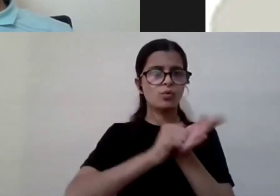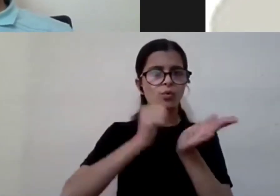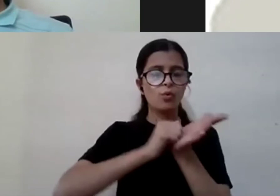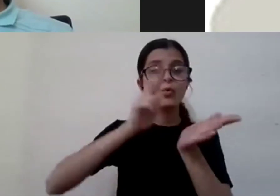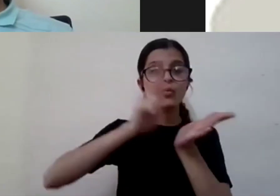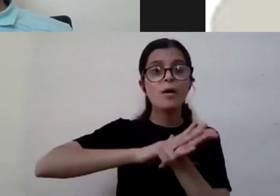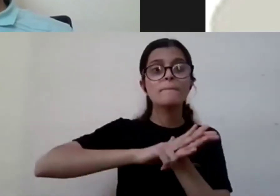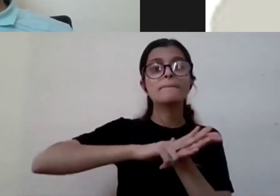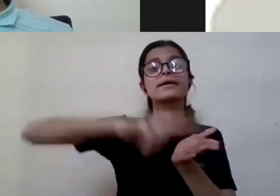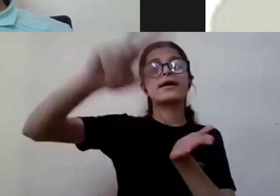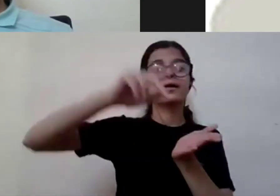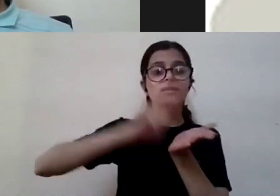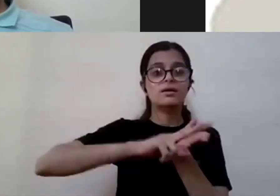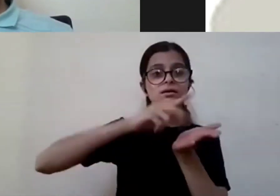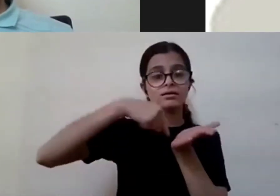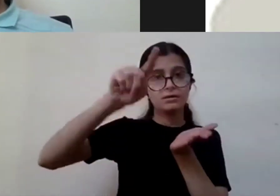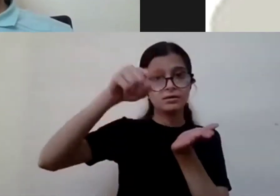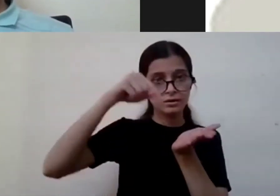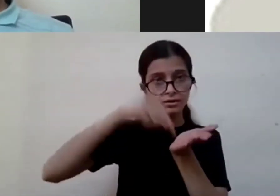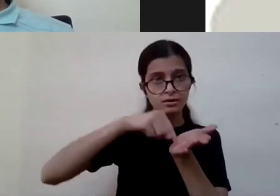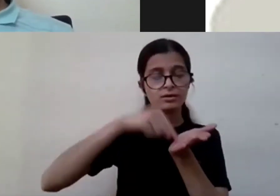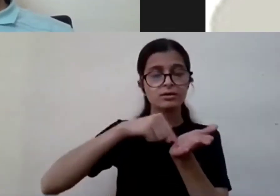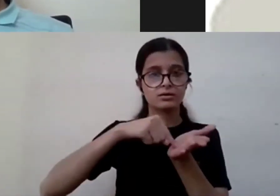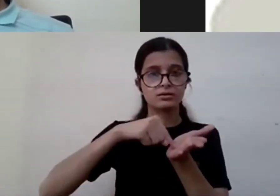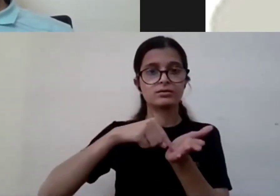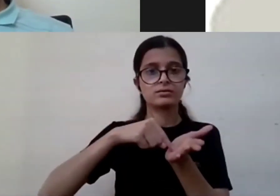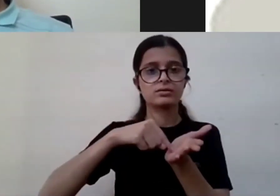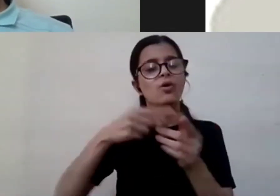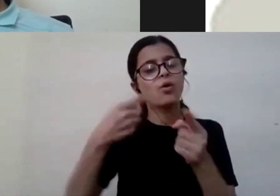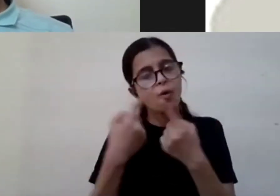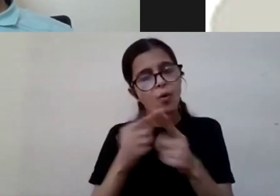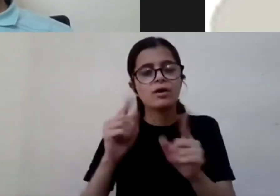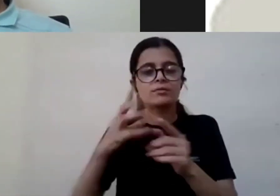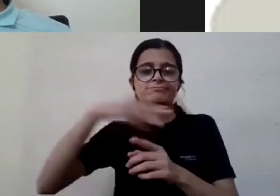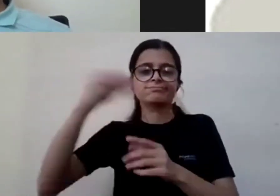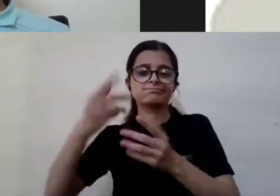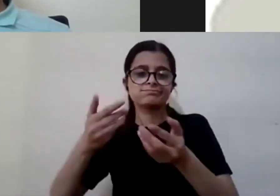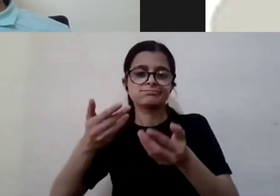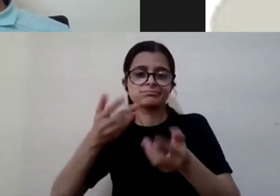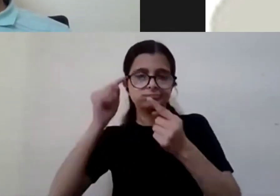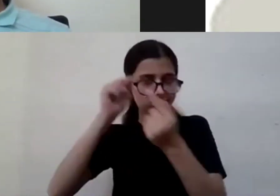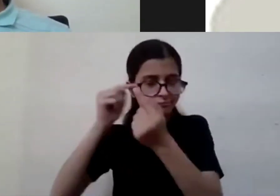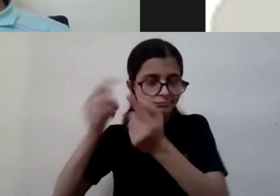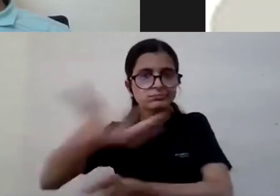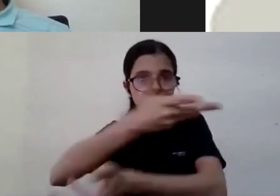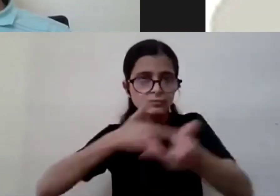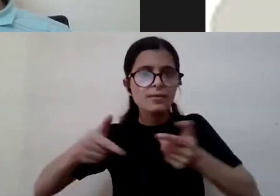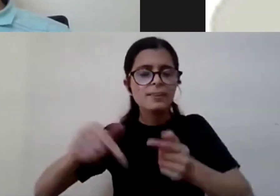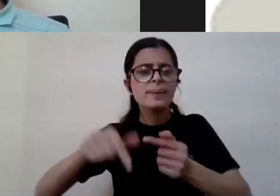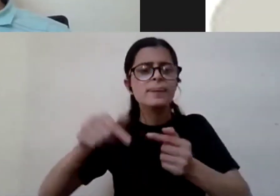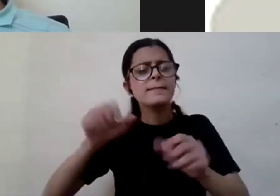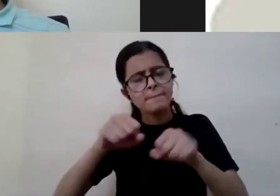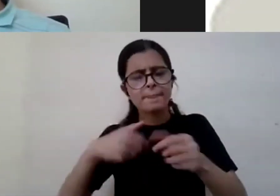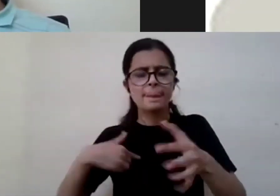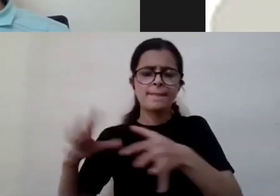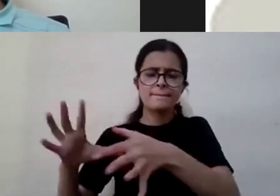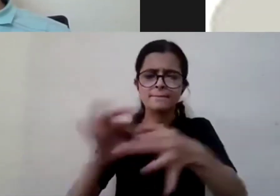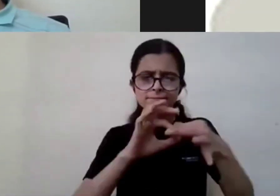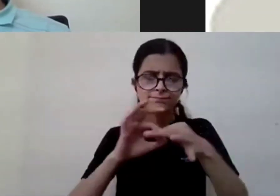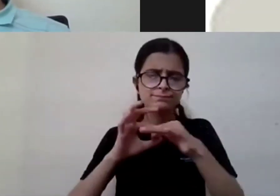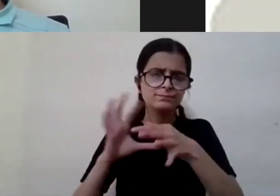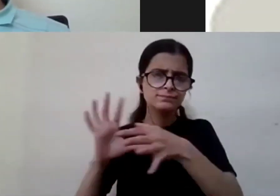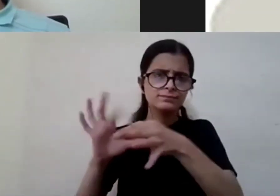and the america treaty we go beyond it where we are trying to establish collaborations with publishers